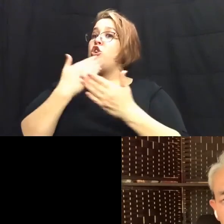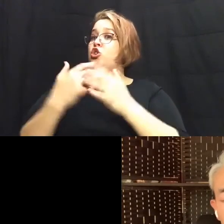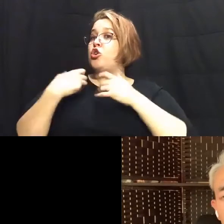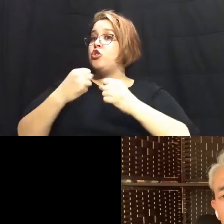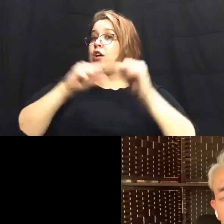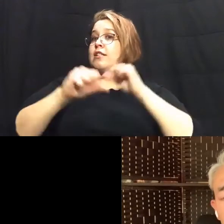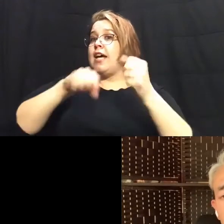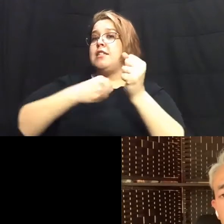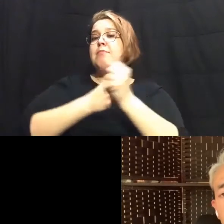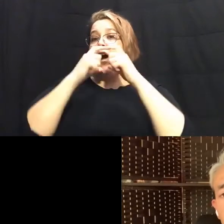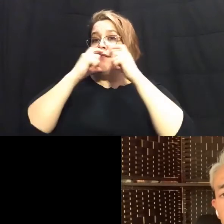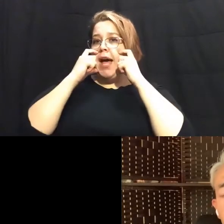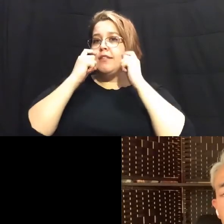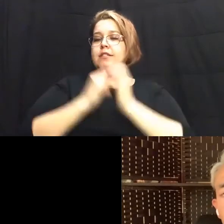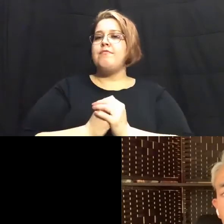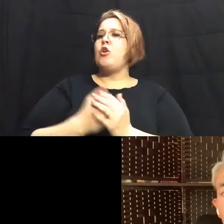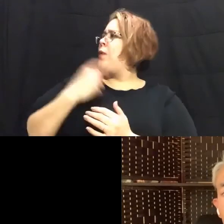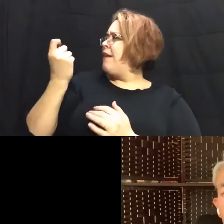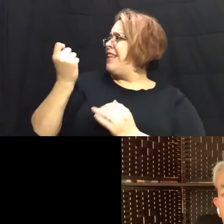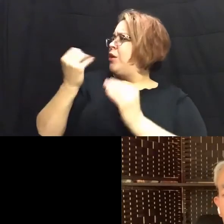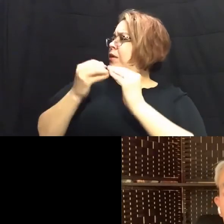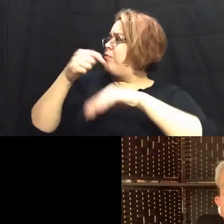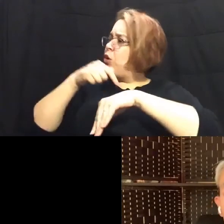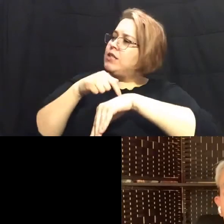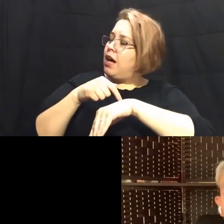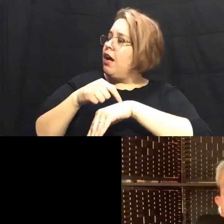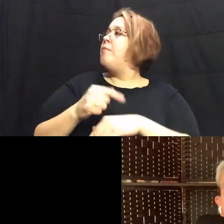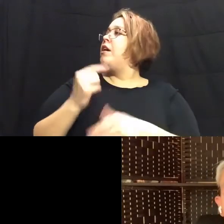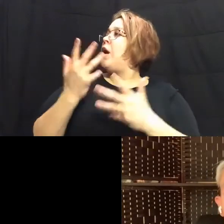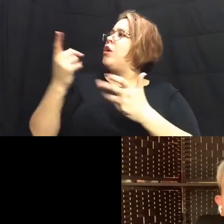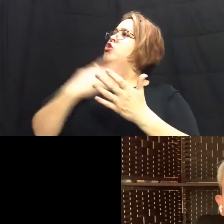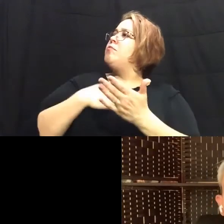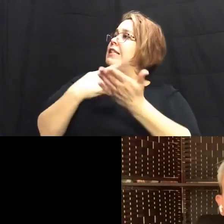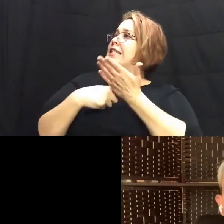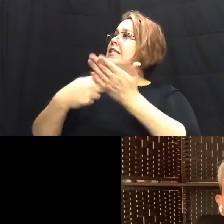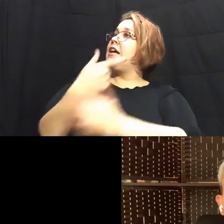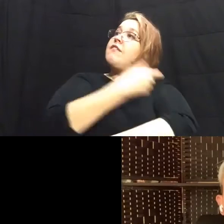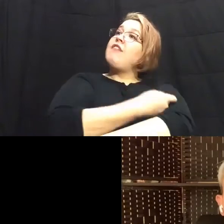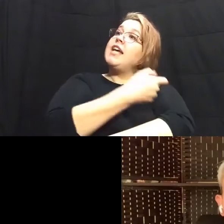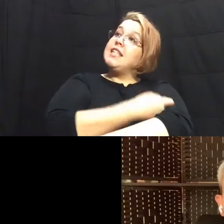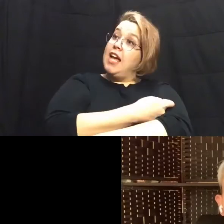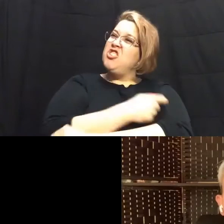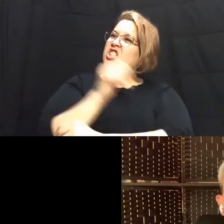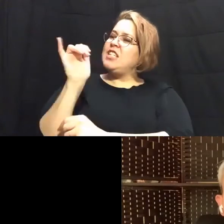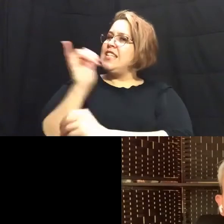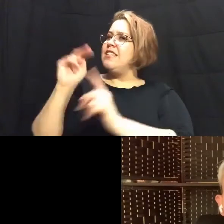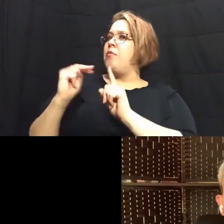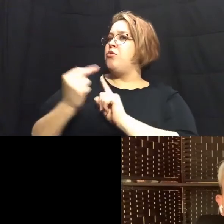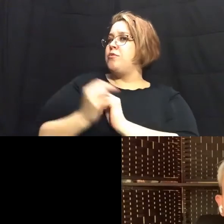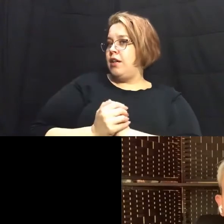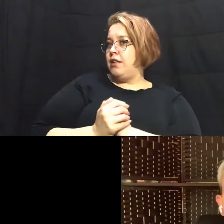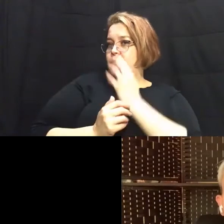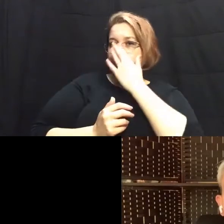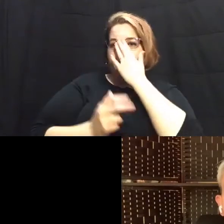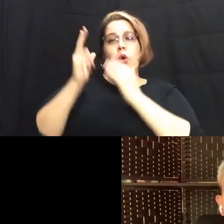we have a little bit more time and i'd like you to discuss vaccinations in the same light we've